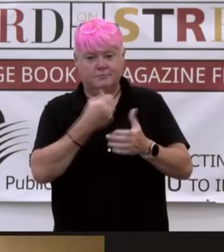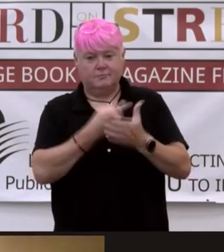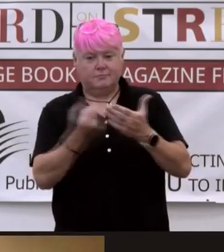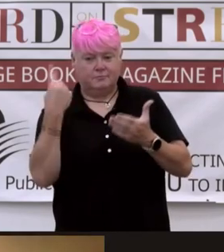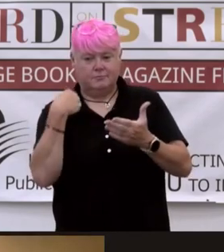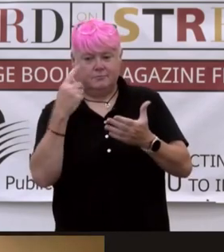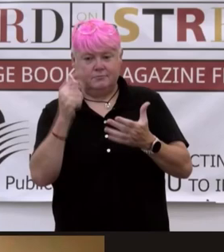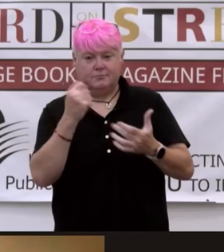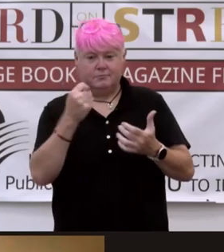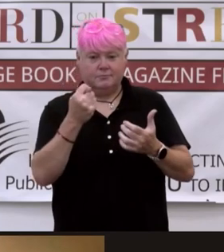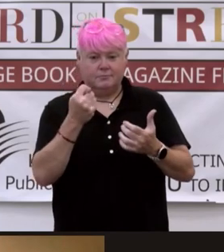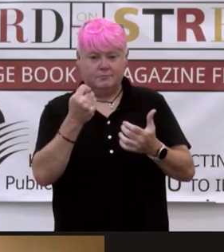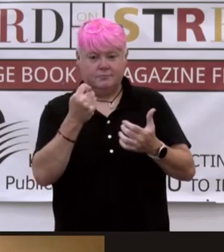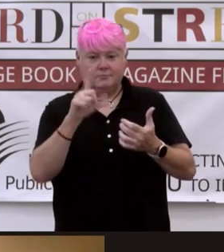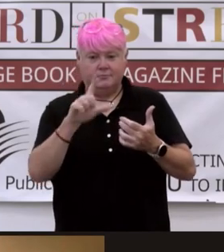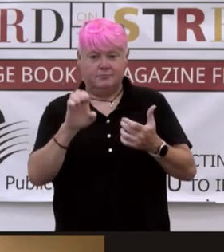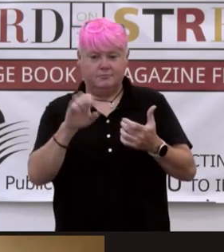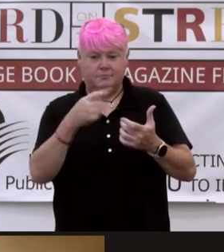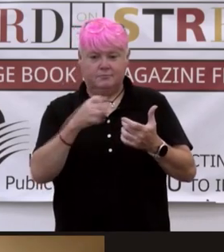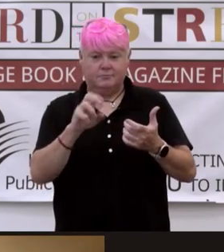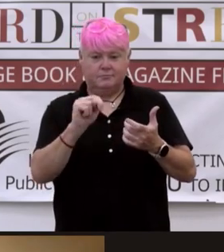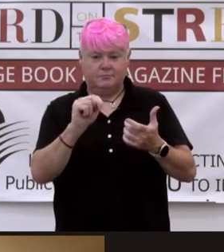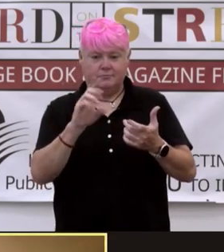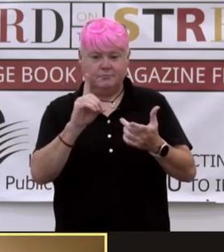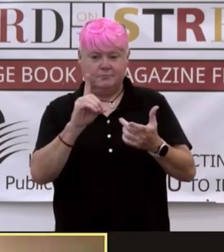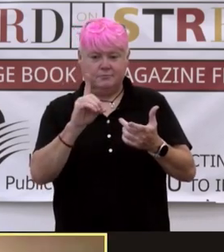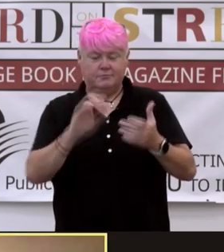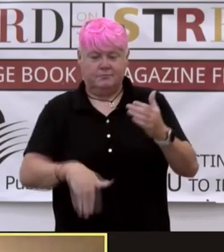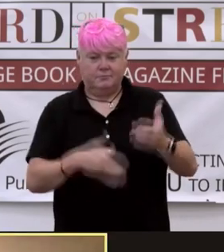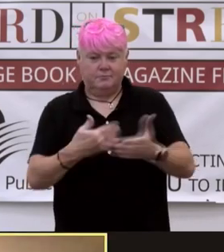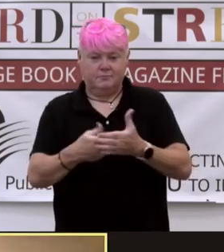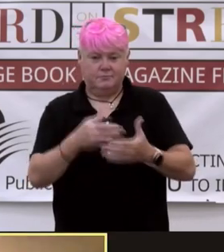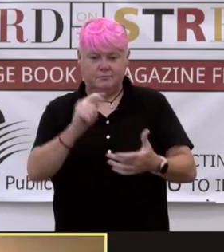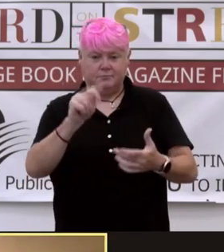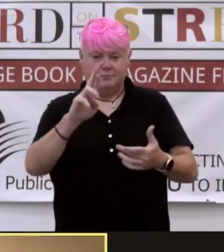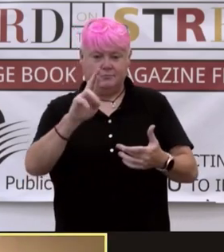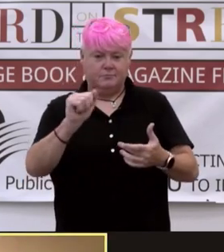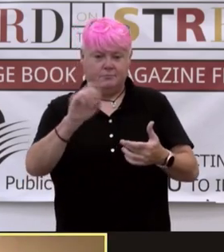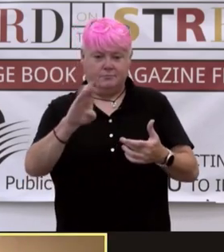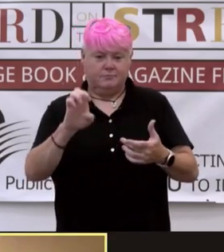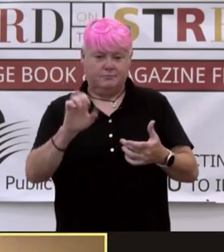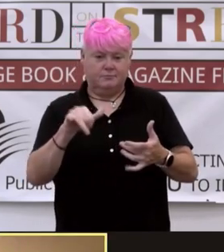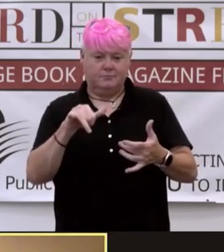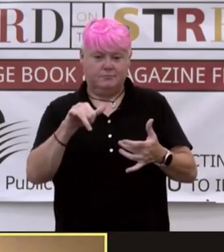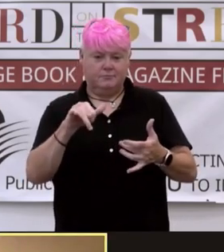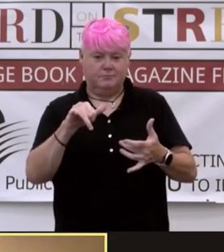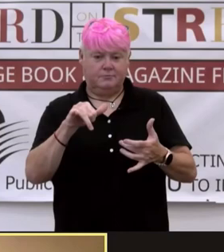It's Legend Porn by Tracy Dion. And I'm also reading